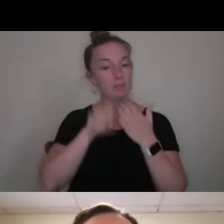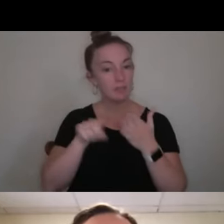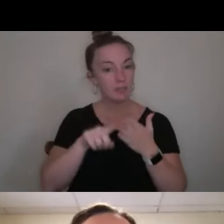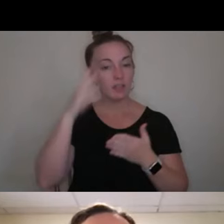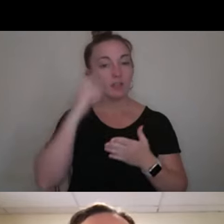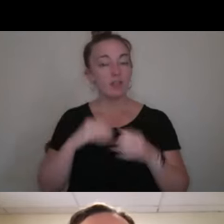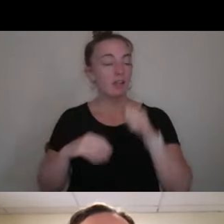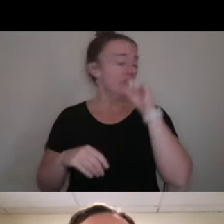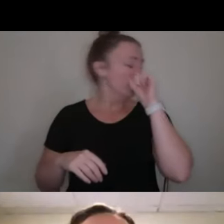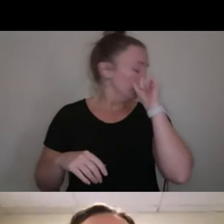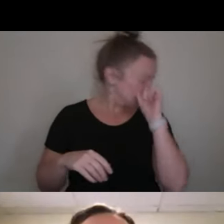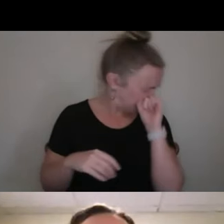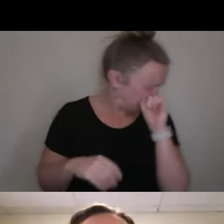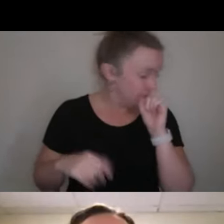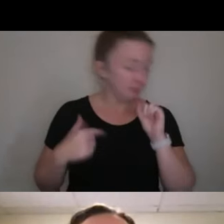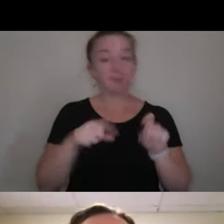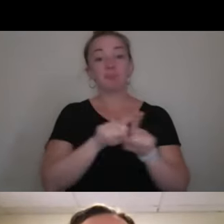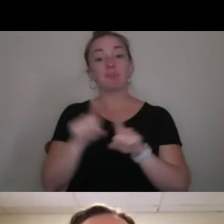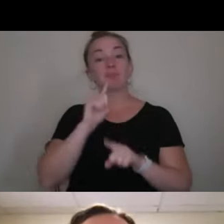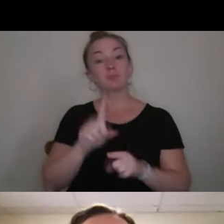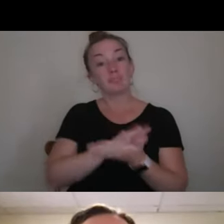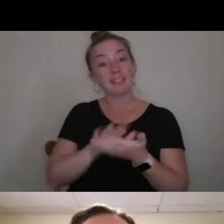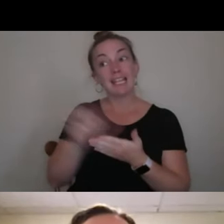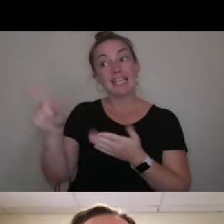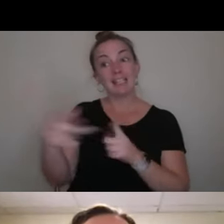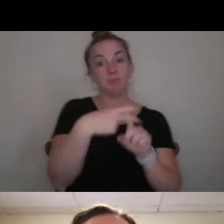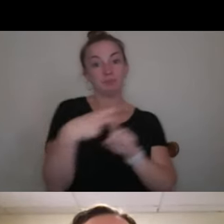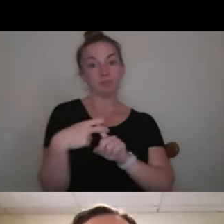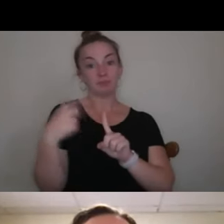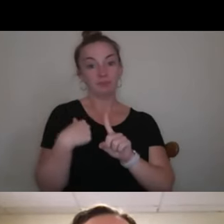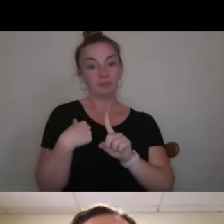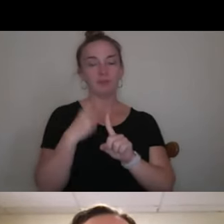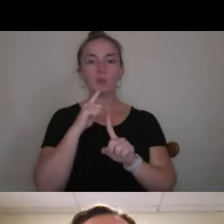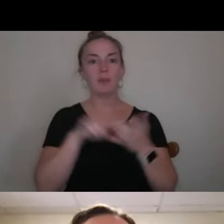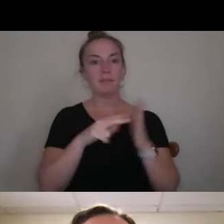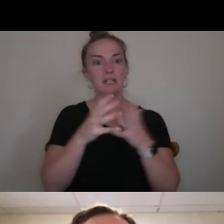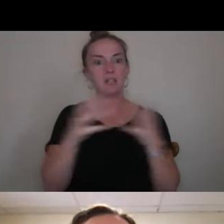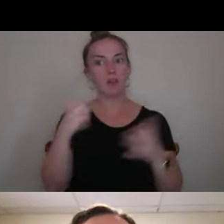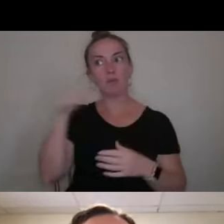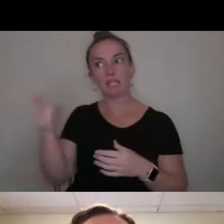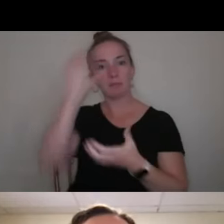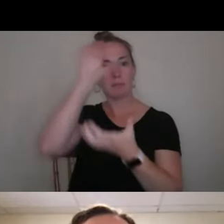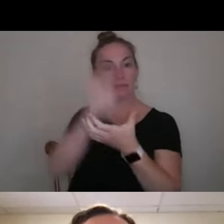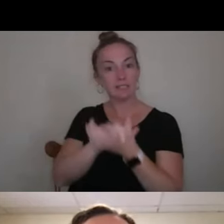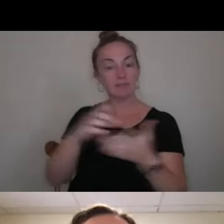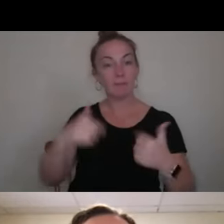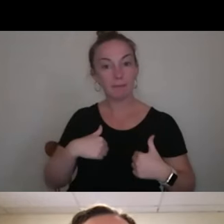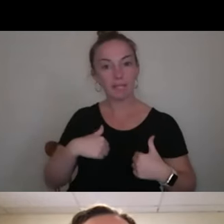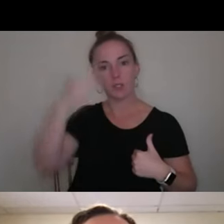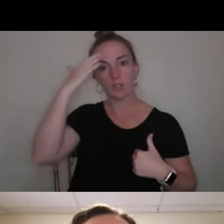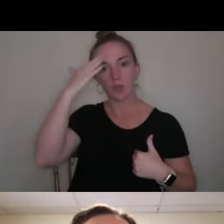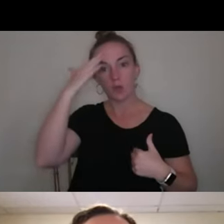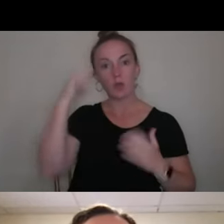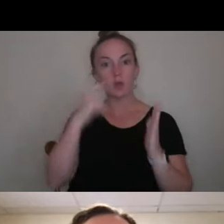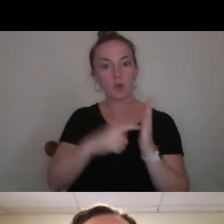But it's also really nice that he pulled me aside it wasn't it really meant a lot for him to believe in me and to know how passionate I was